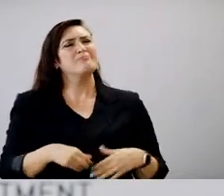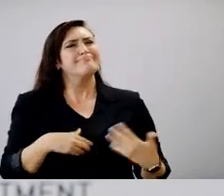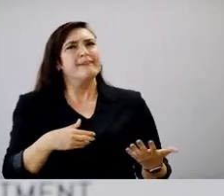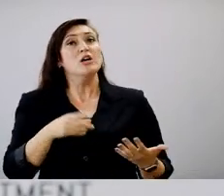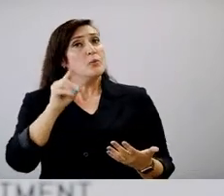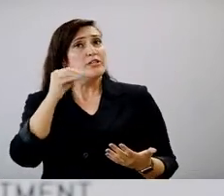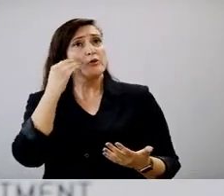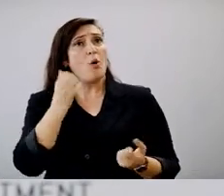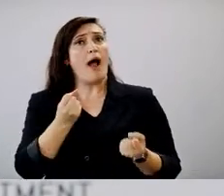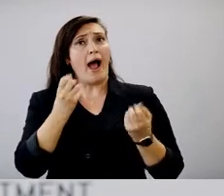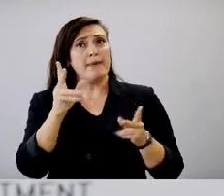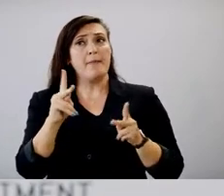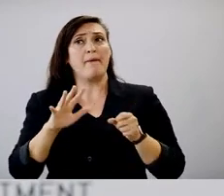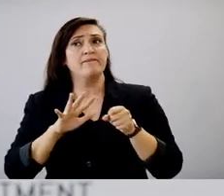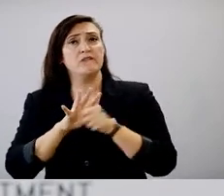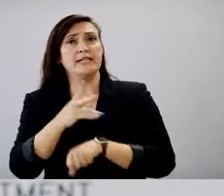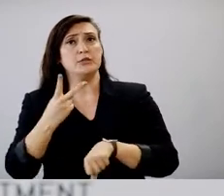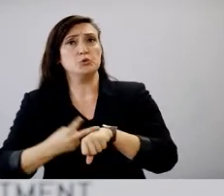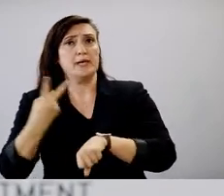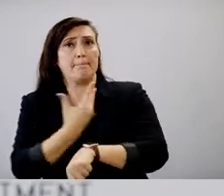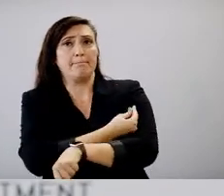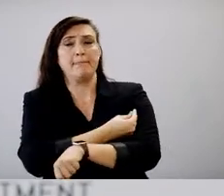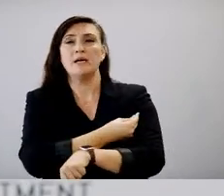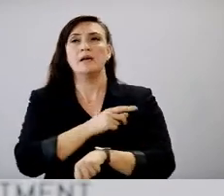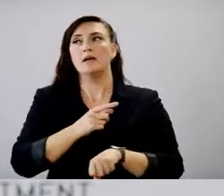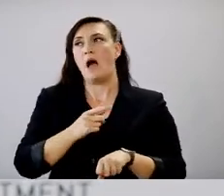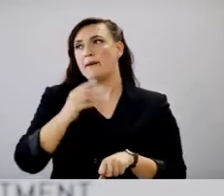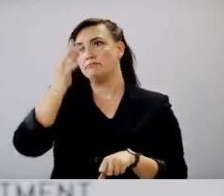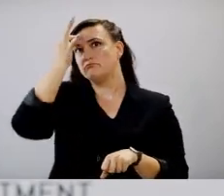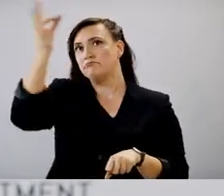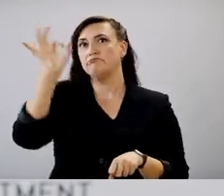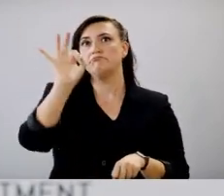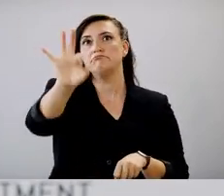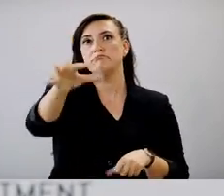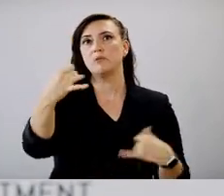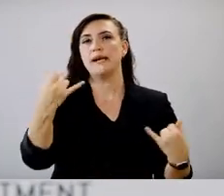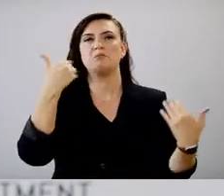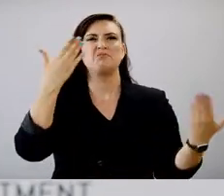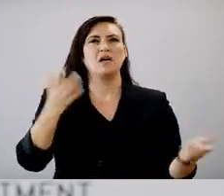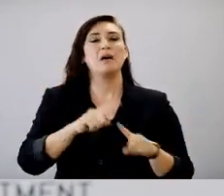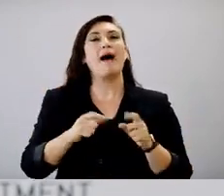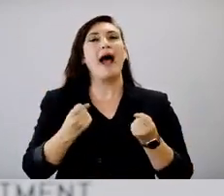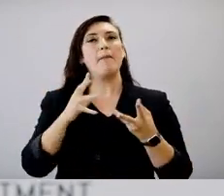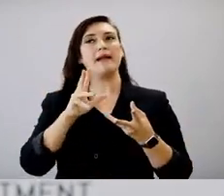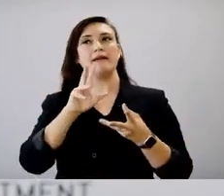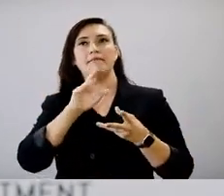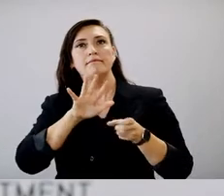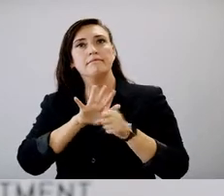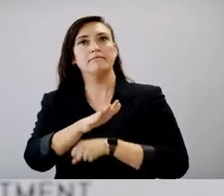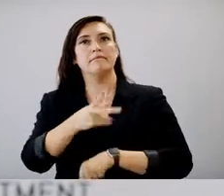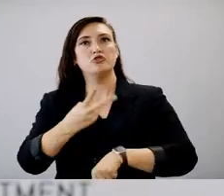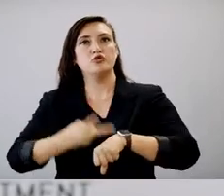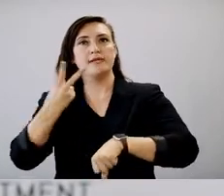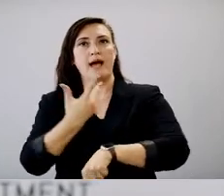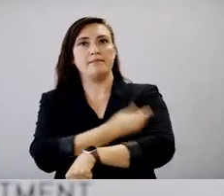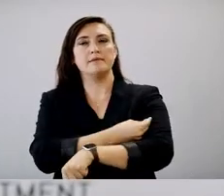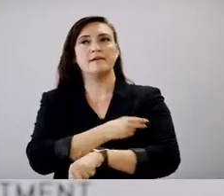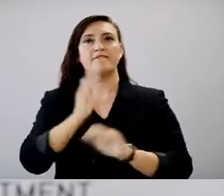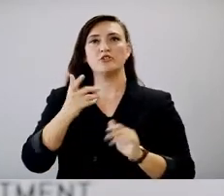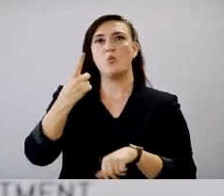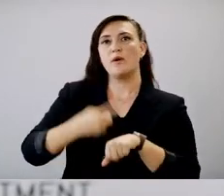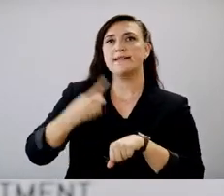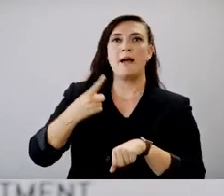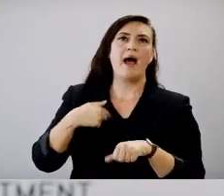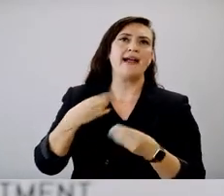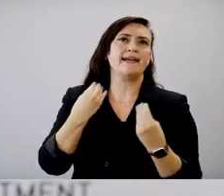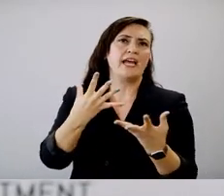do know the number of fully. I don't, I don't have that number off the top of my head, but we can get you how many were fully vaccinated versus just have one